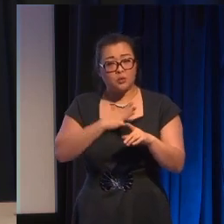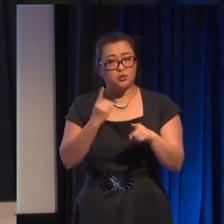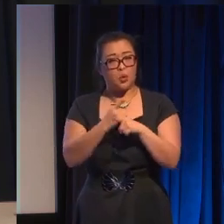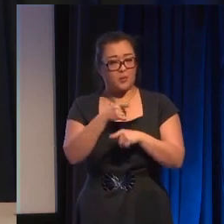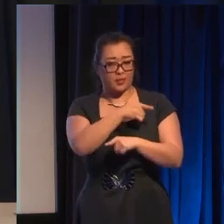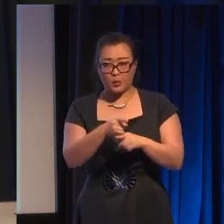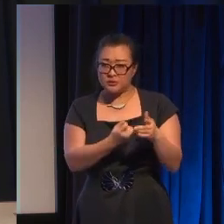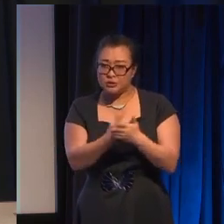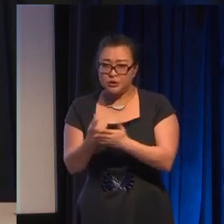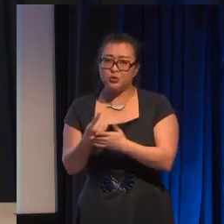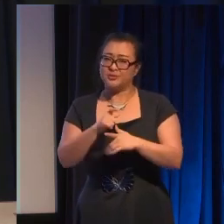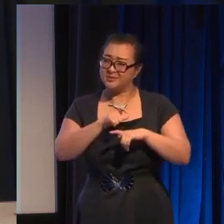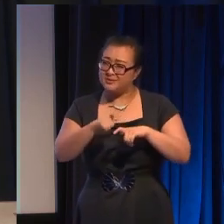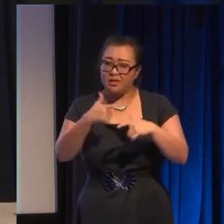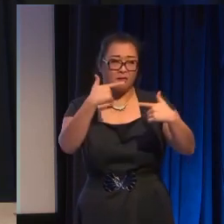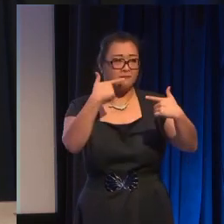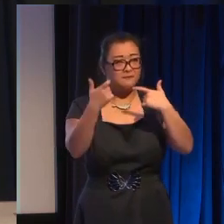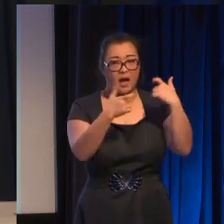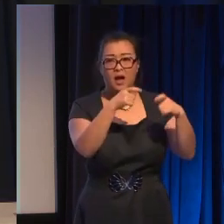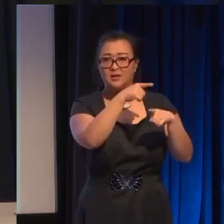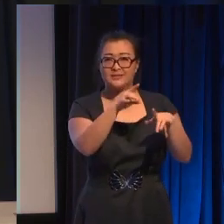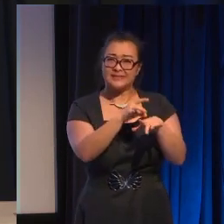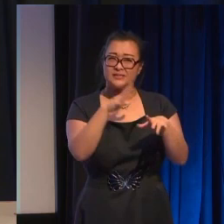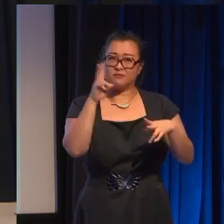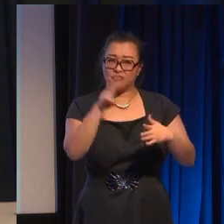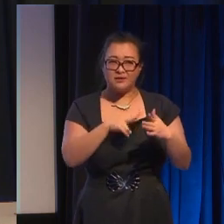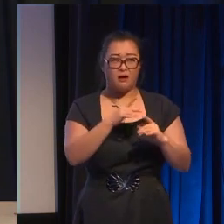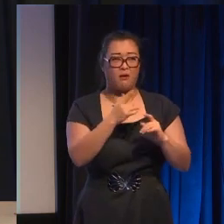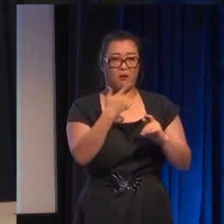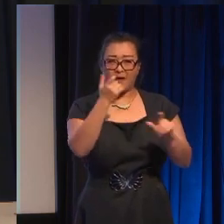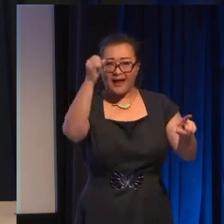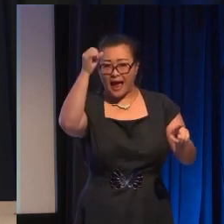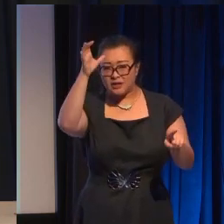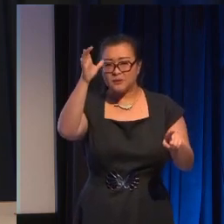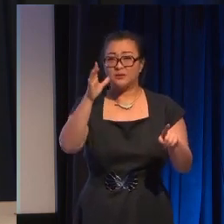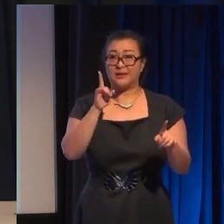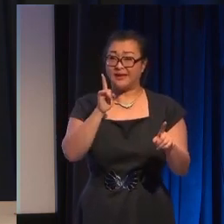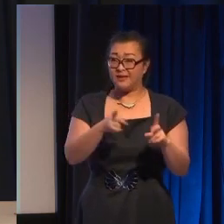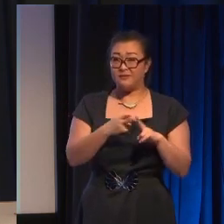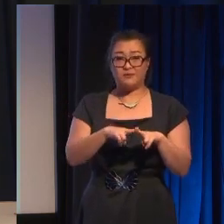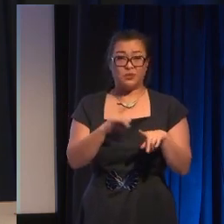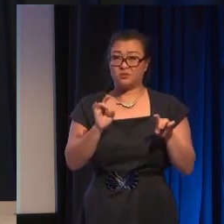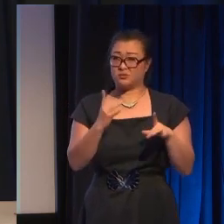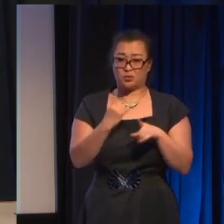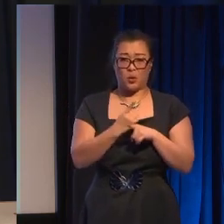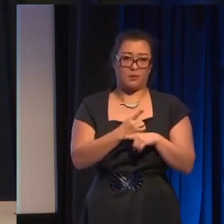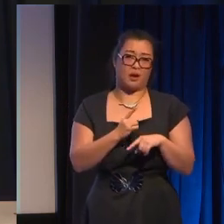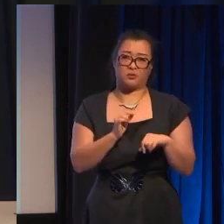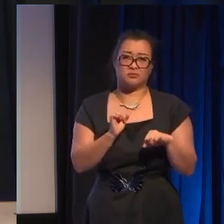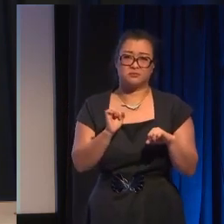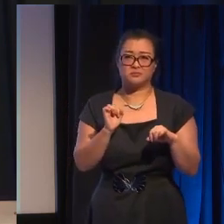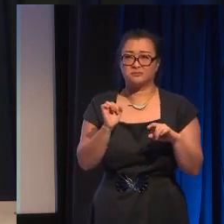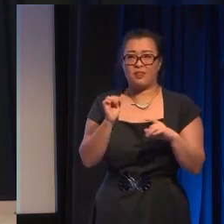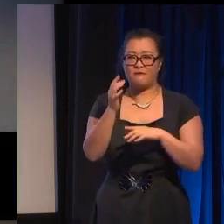sensitively handling these themes even if you are only talking about the disenfranchisement of the forest elves or the closeted